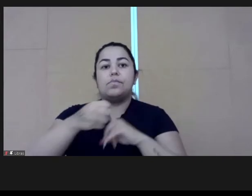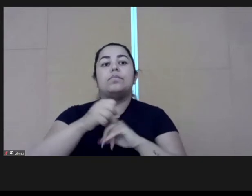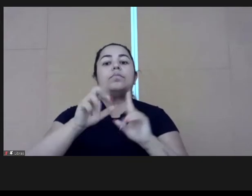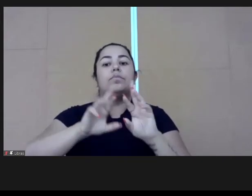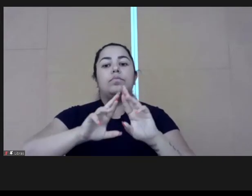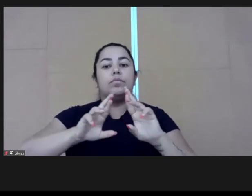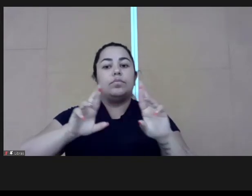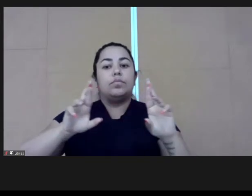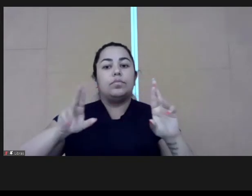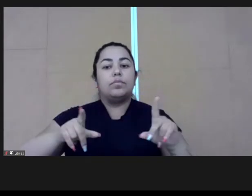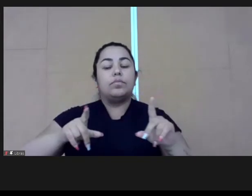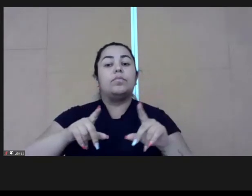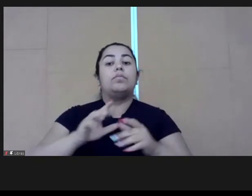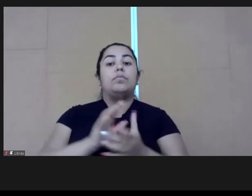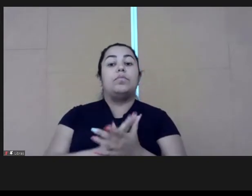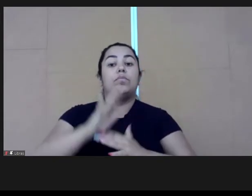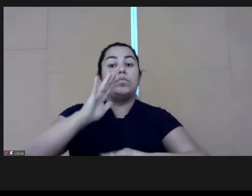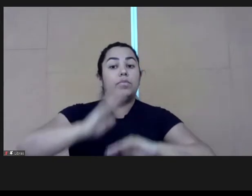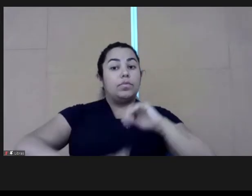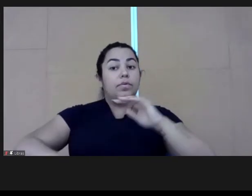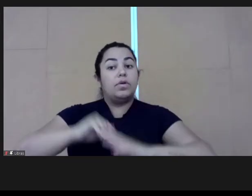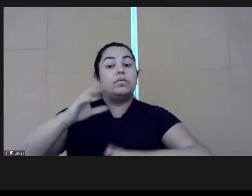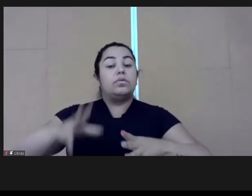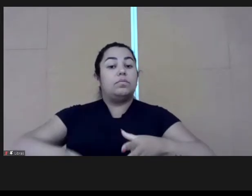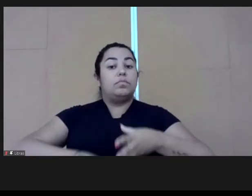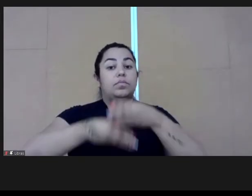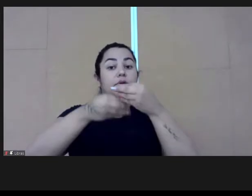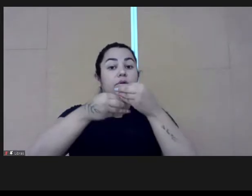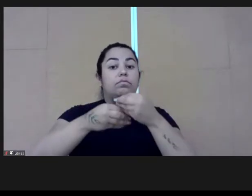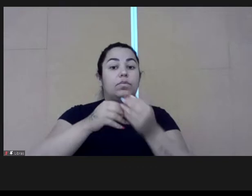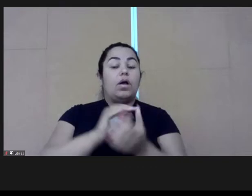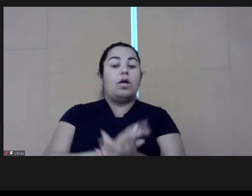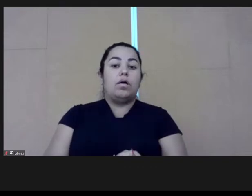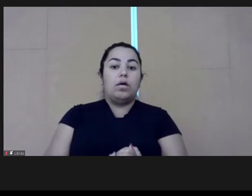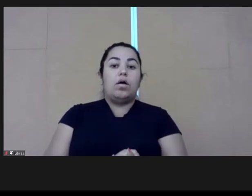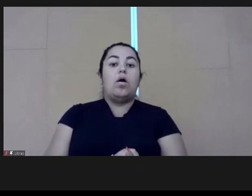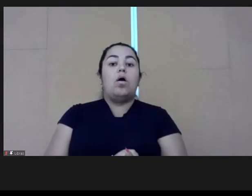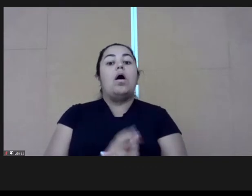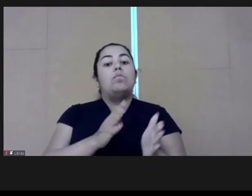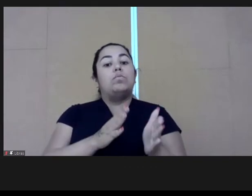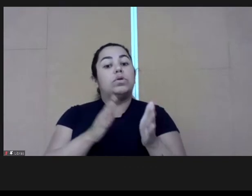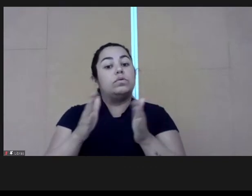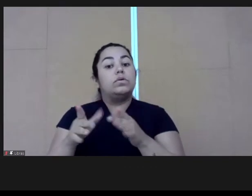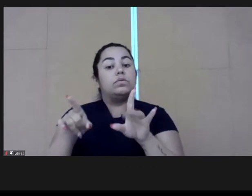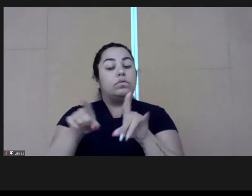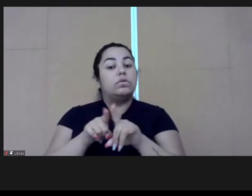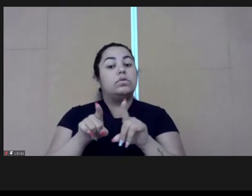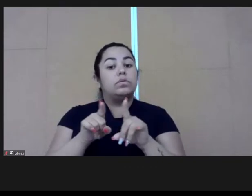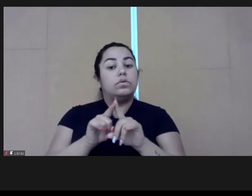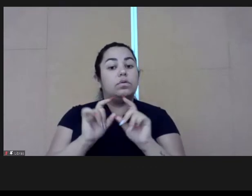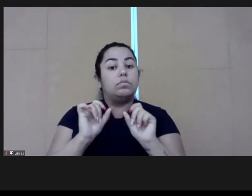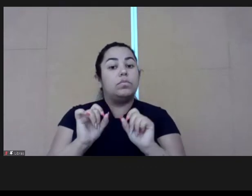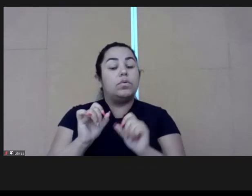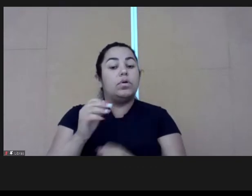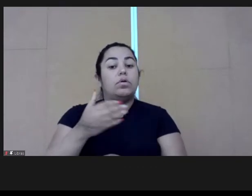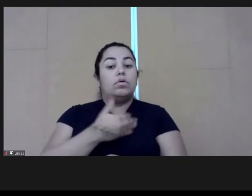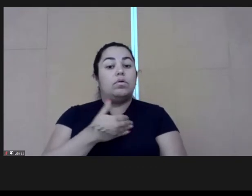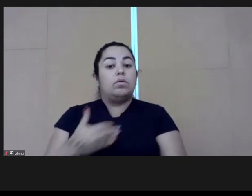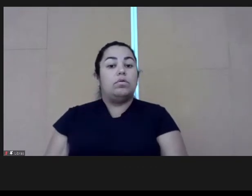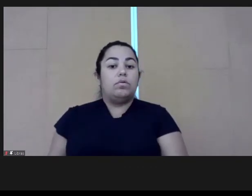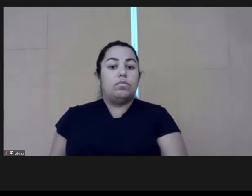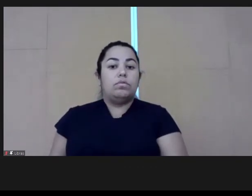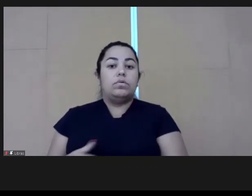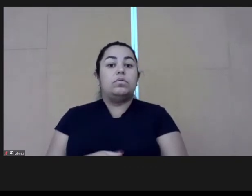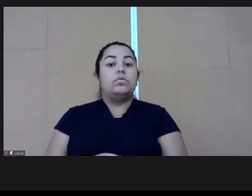mobilize society, different professional profiles. And they aggregate legitimacy to the process